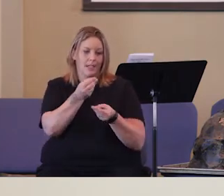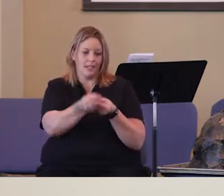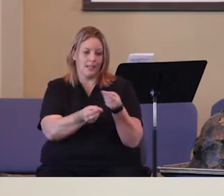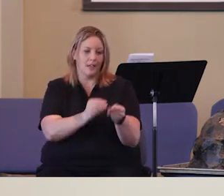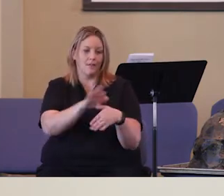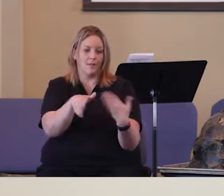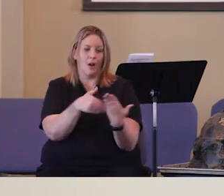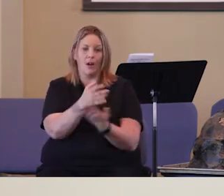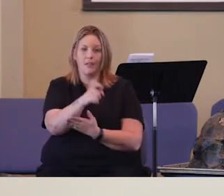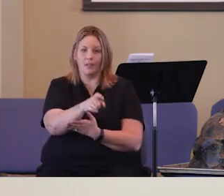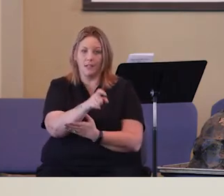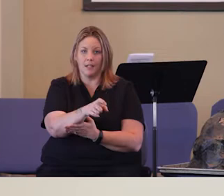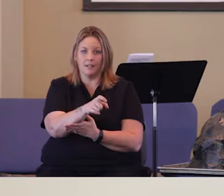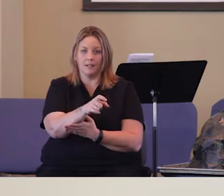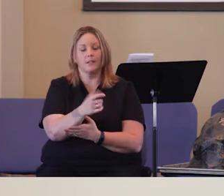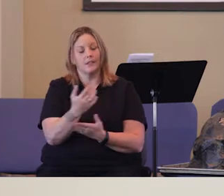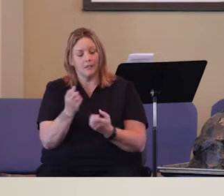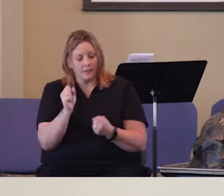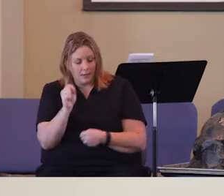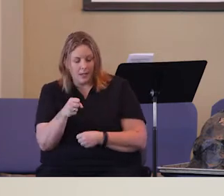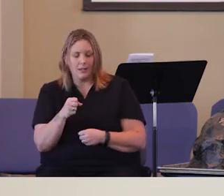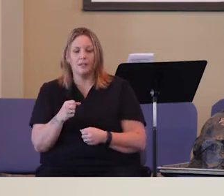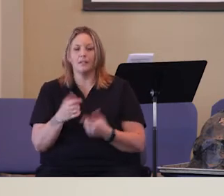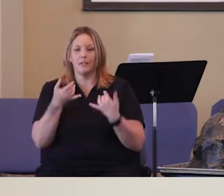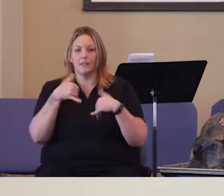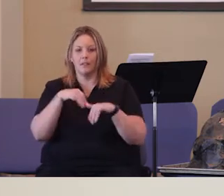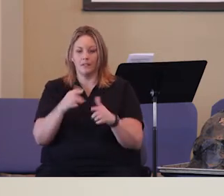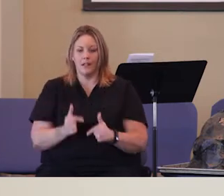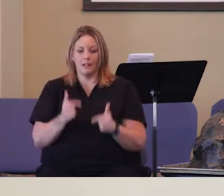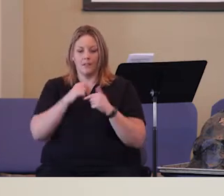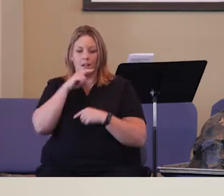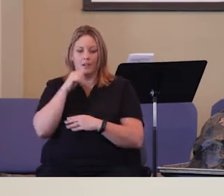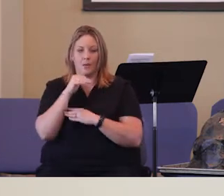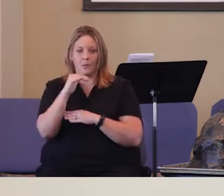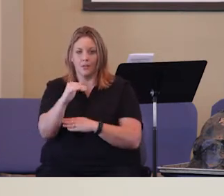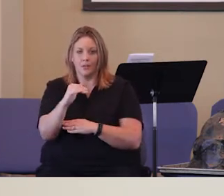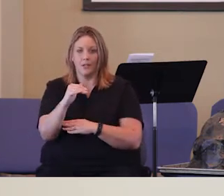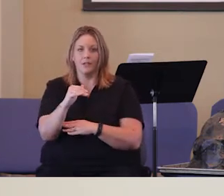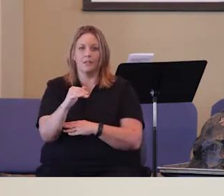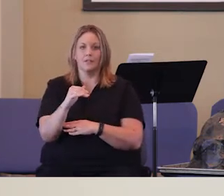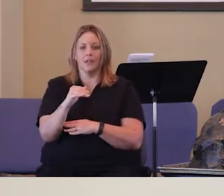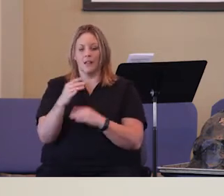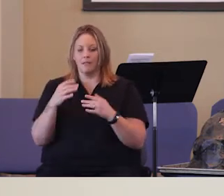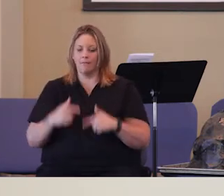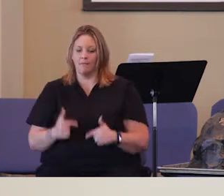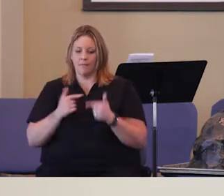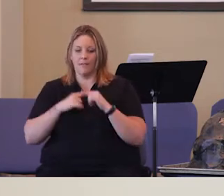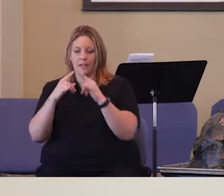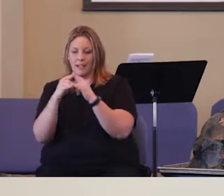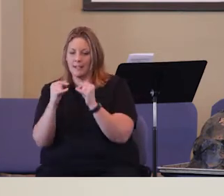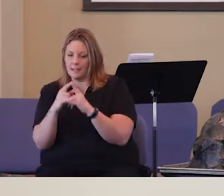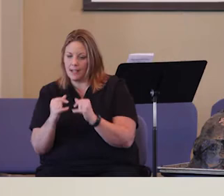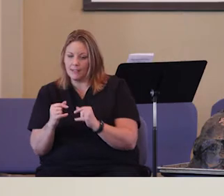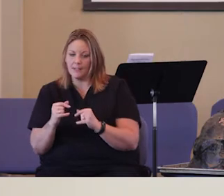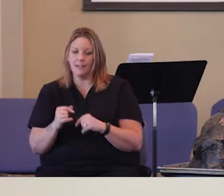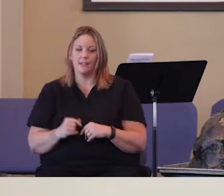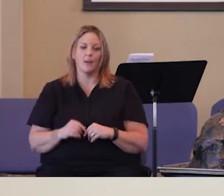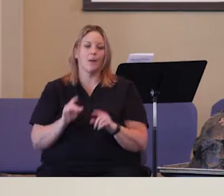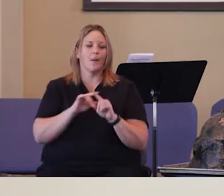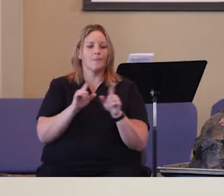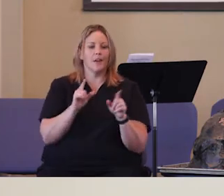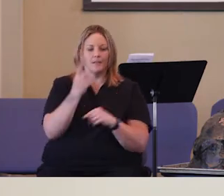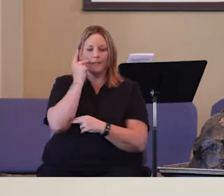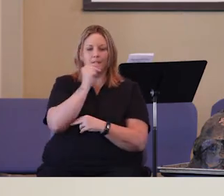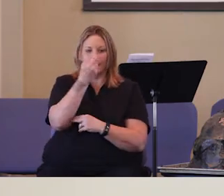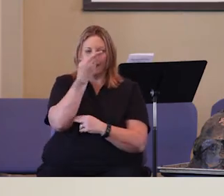wants. They're still in the wilderness. They're still living in tents. Probably not great. But all their needs are provided for every single time. They've seen God